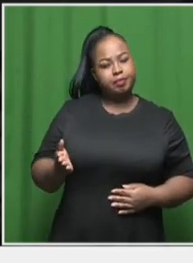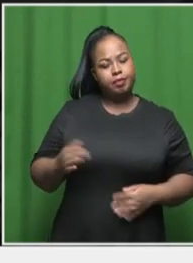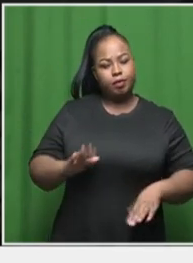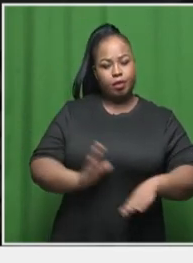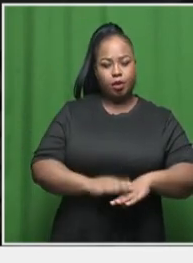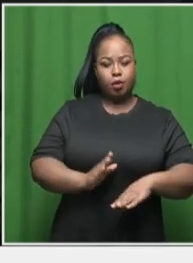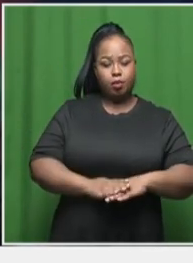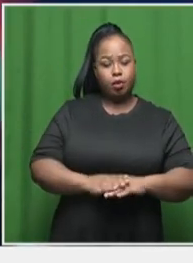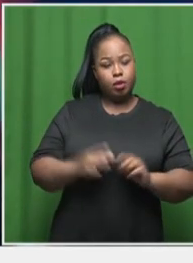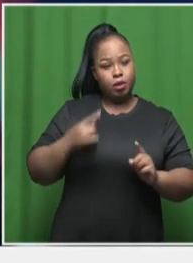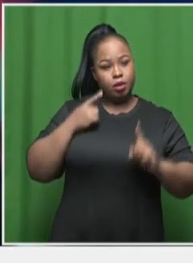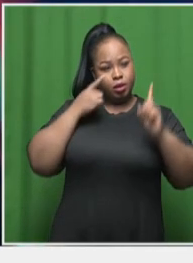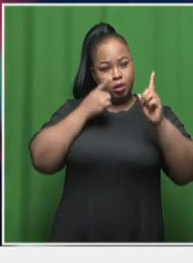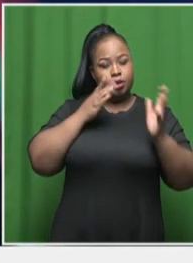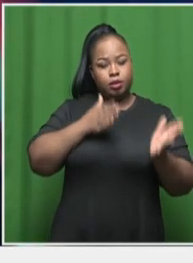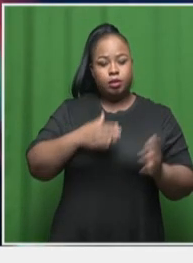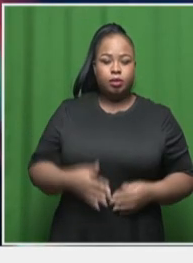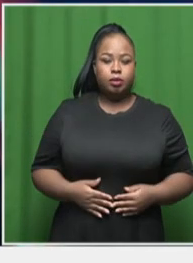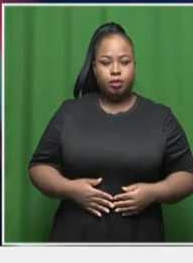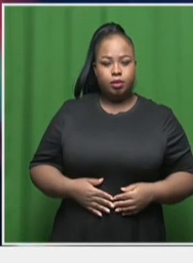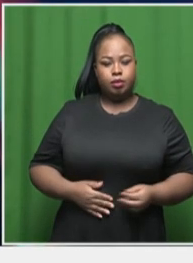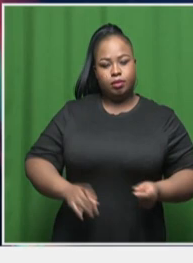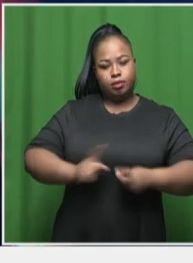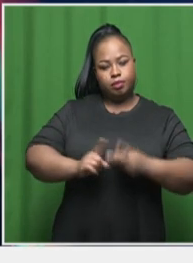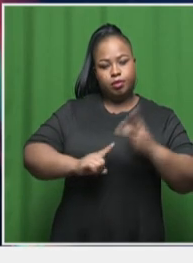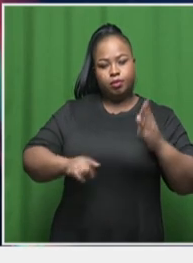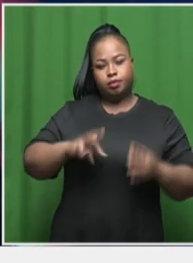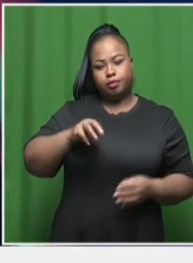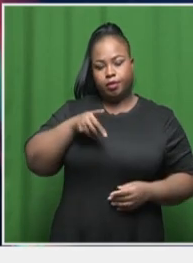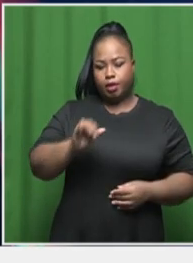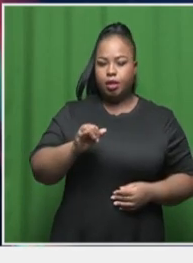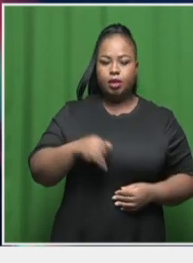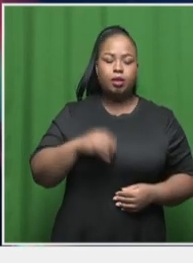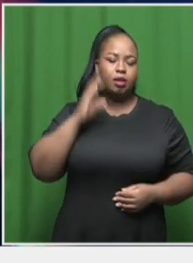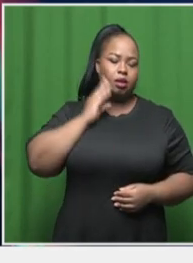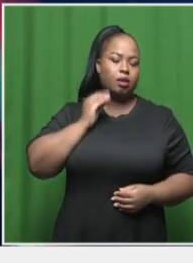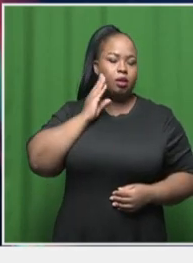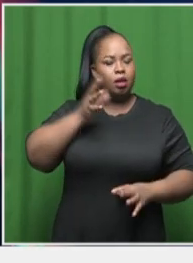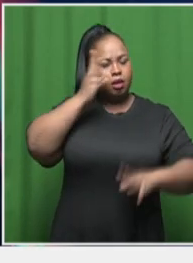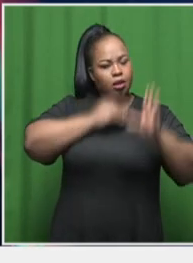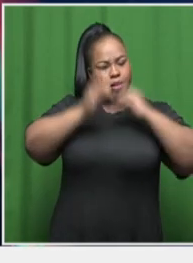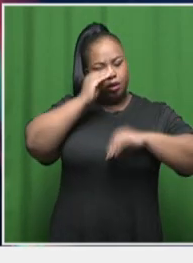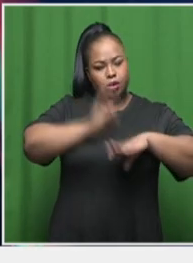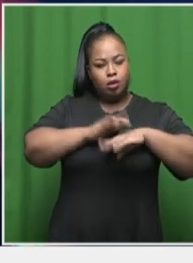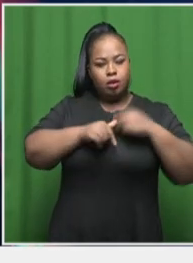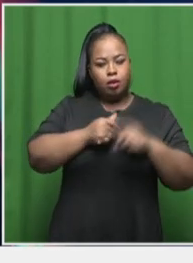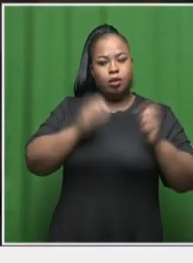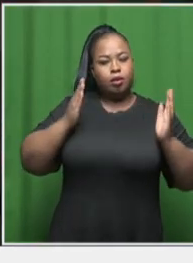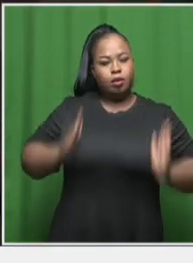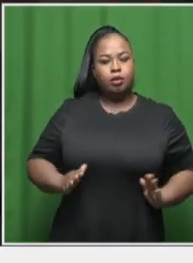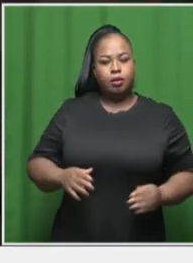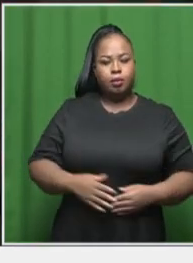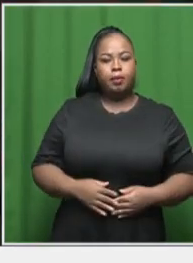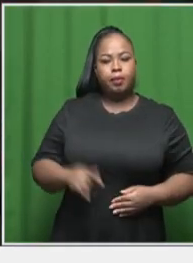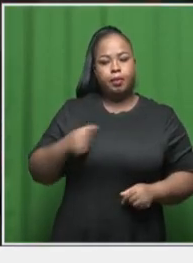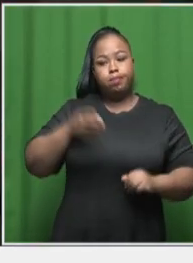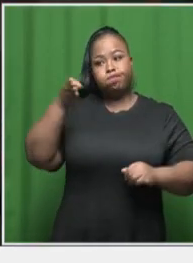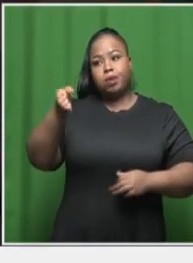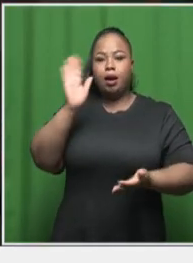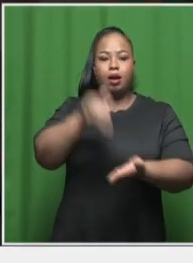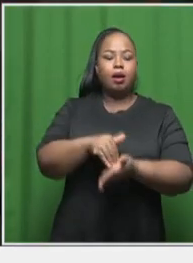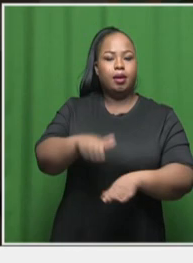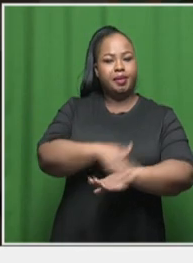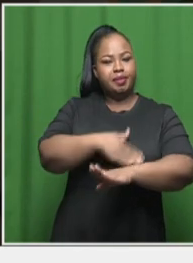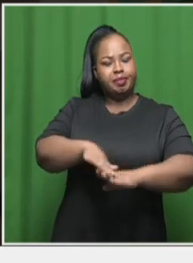driven, you know, with all this adventure that Marty puts them through, learning more about humans and then finding themselves in Madagascar and